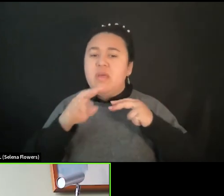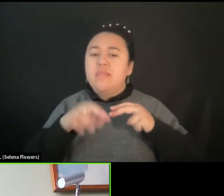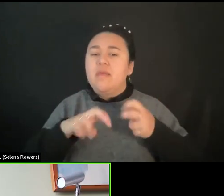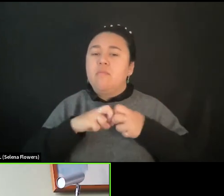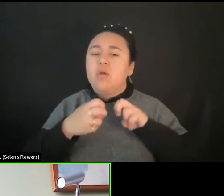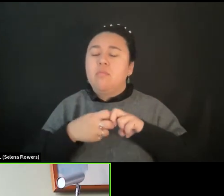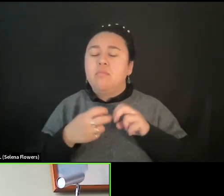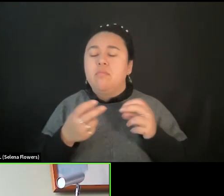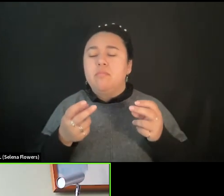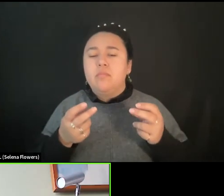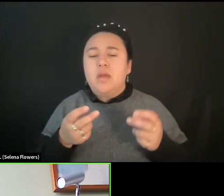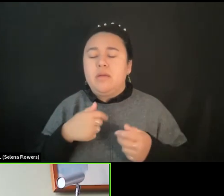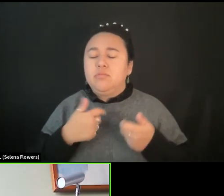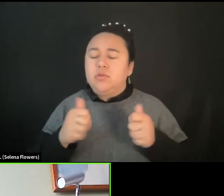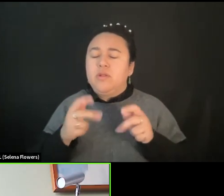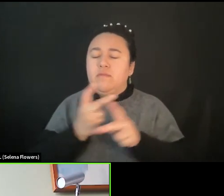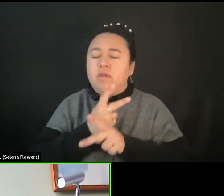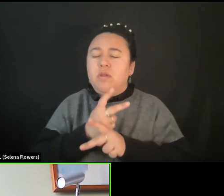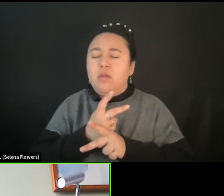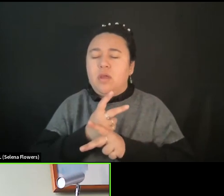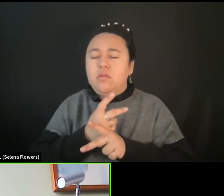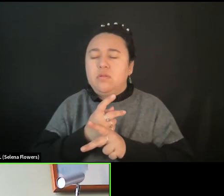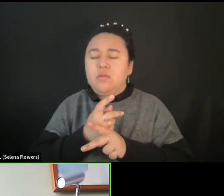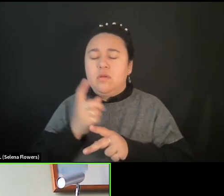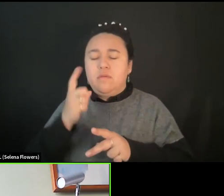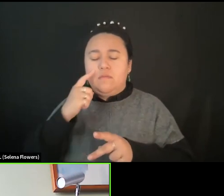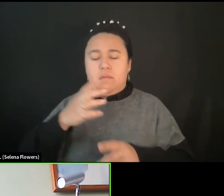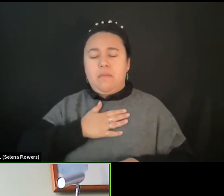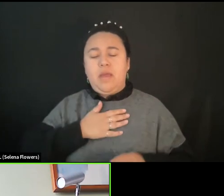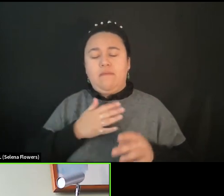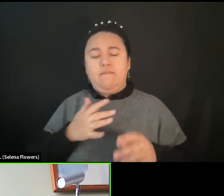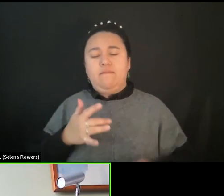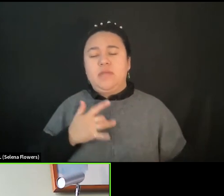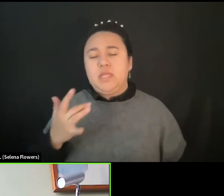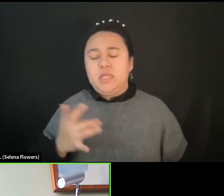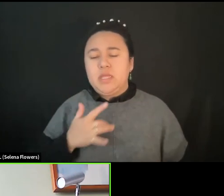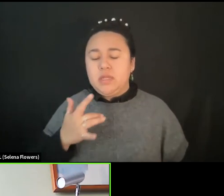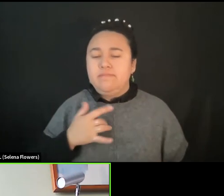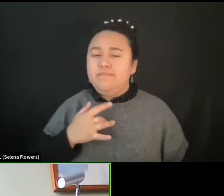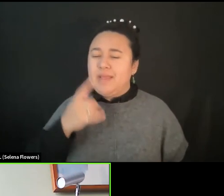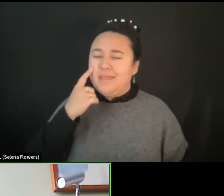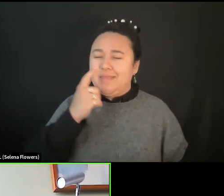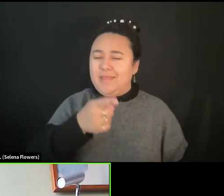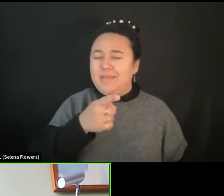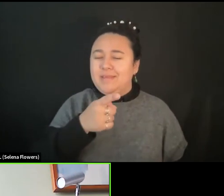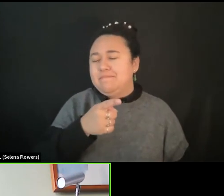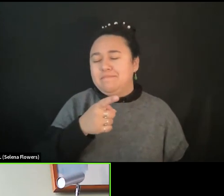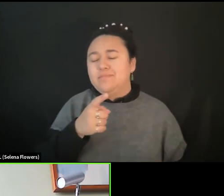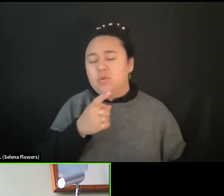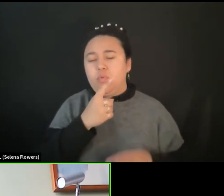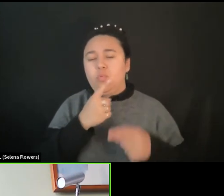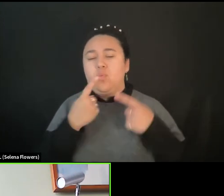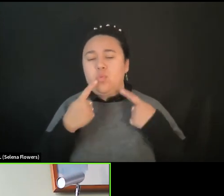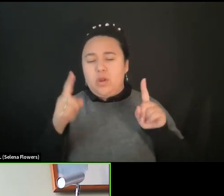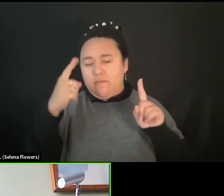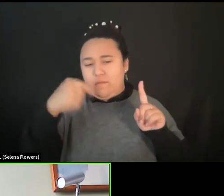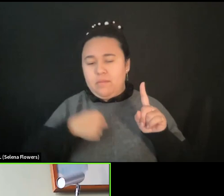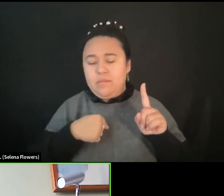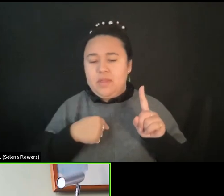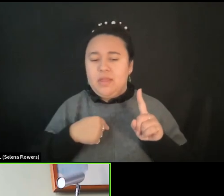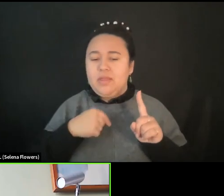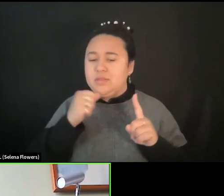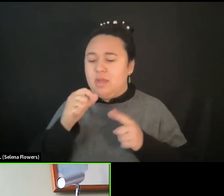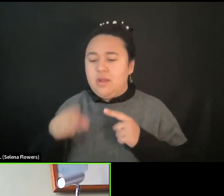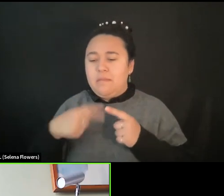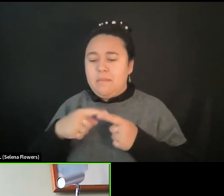for me. I've been trying to find a sentence for my feeling. And I think it works for me because it is somehow not really